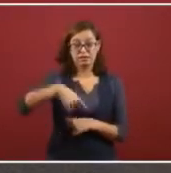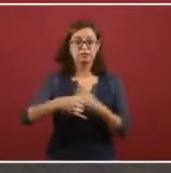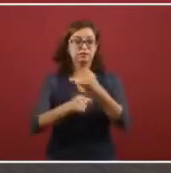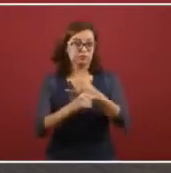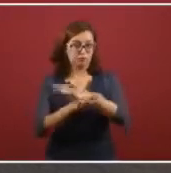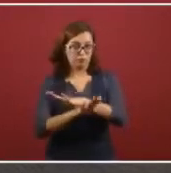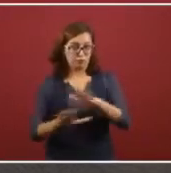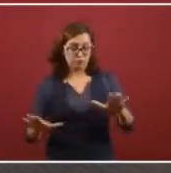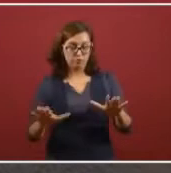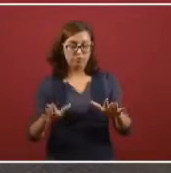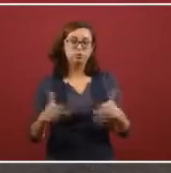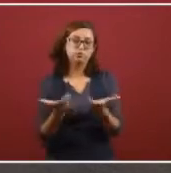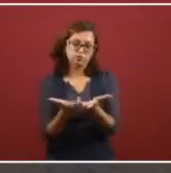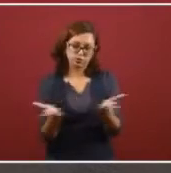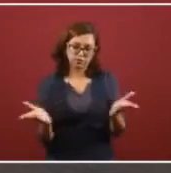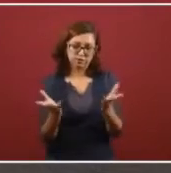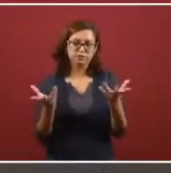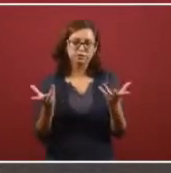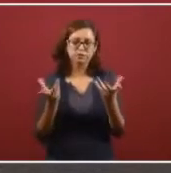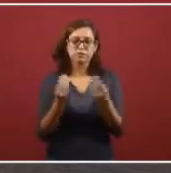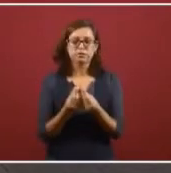information here with you guys.